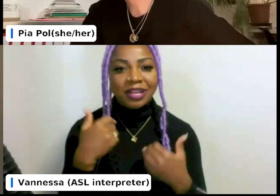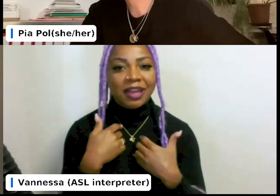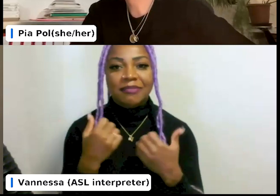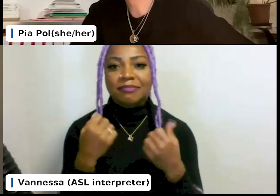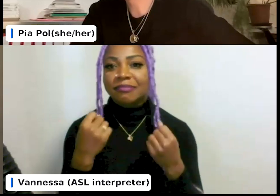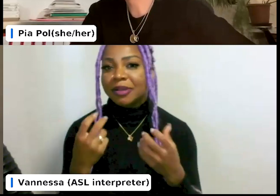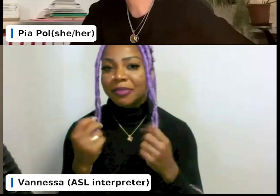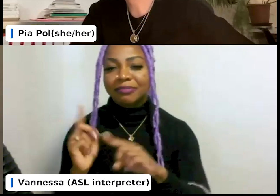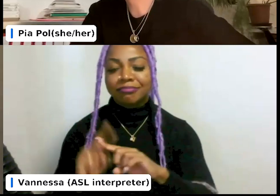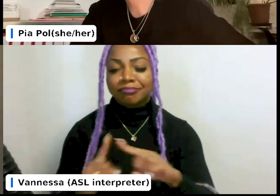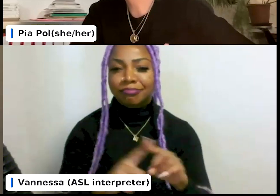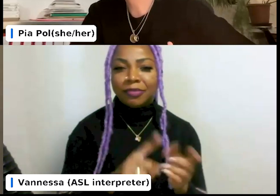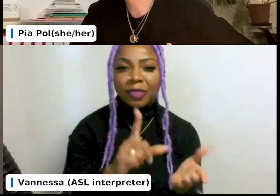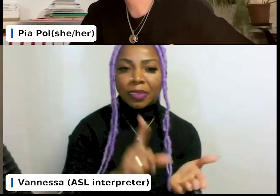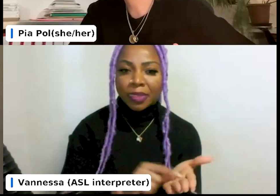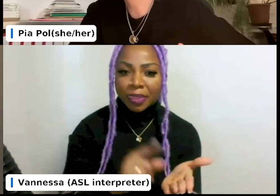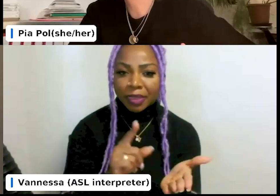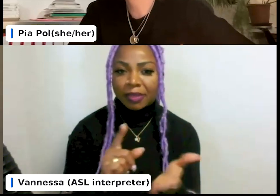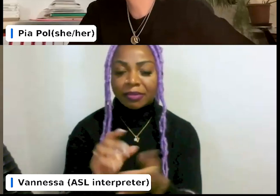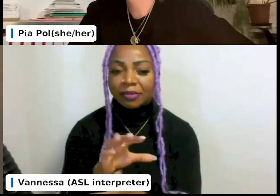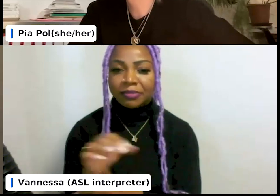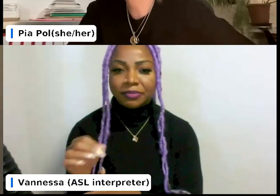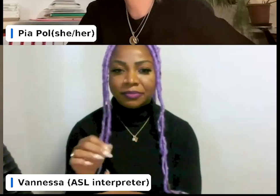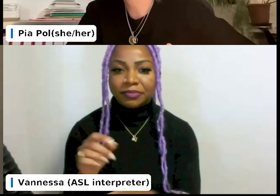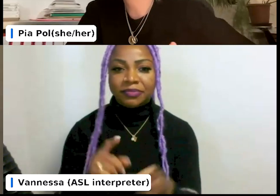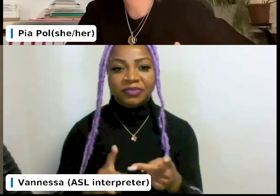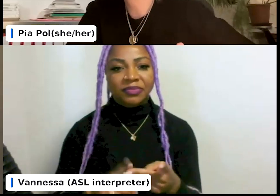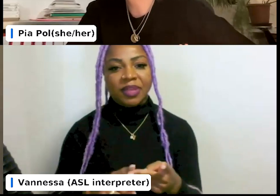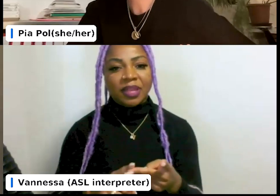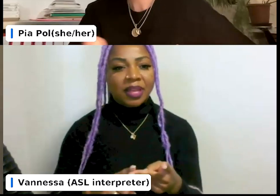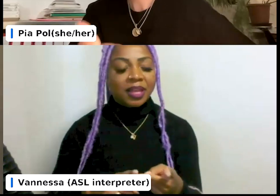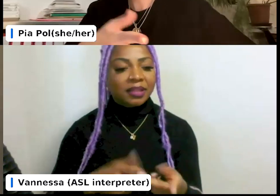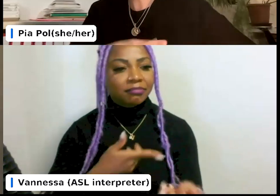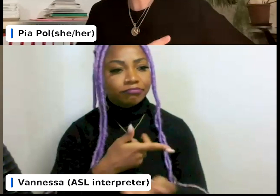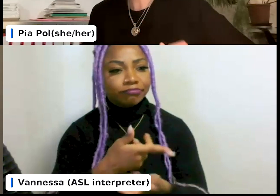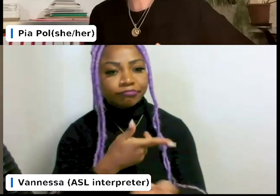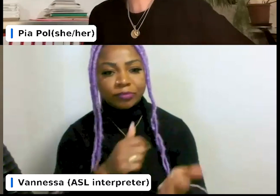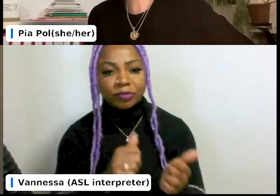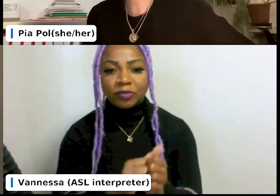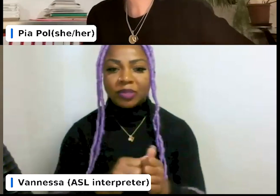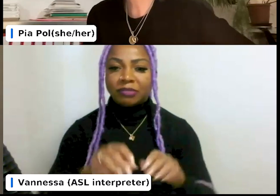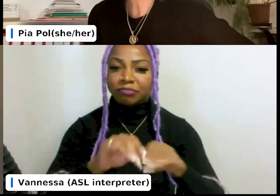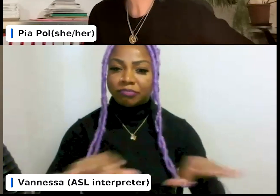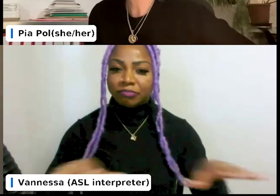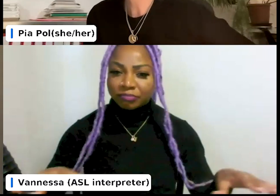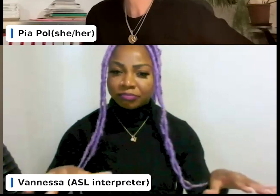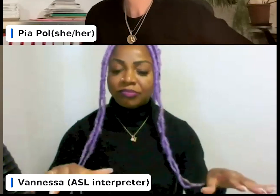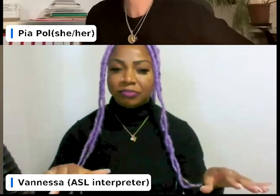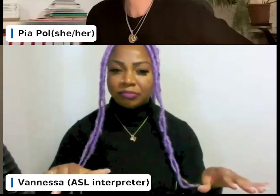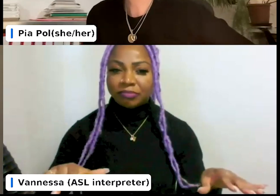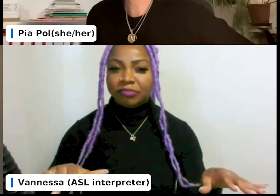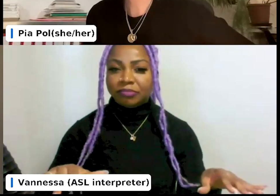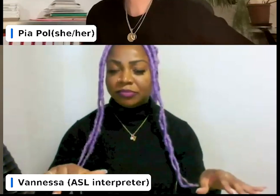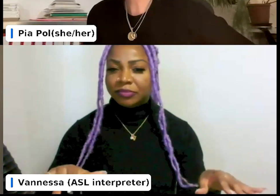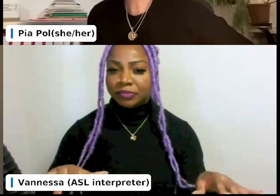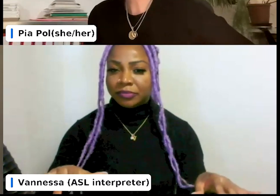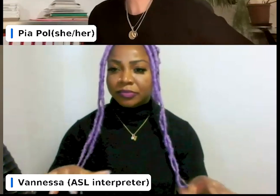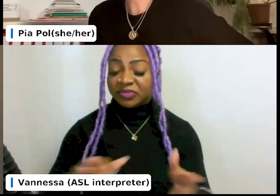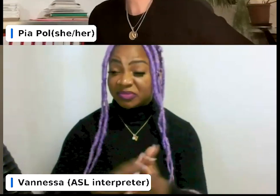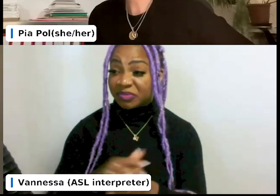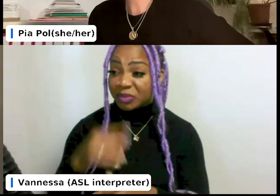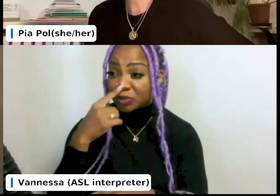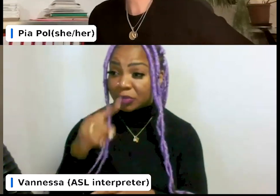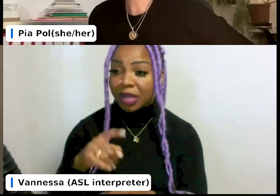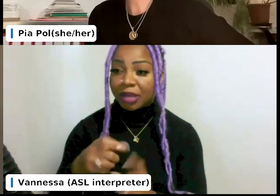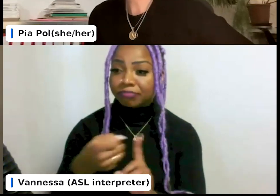publishers and have dealt with, uh, the distribution channels of books. Can you reflect on that a little bit? What's your experience?